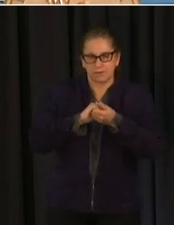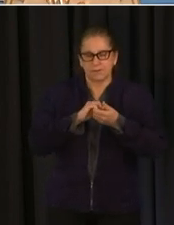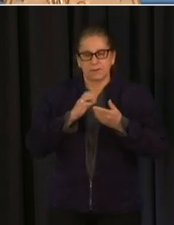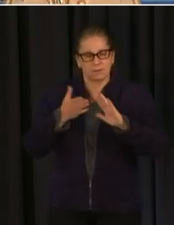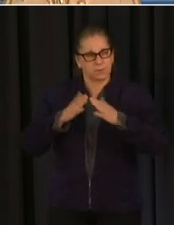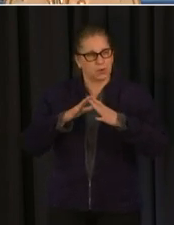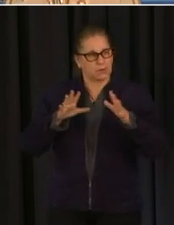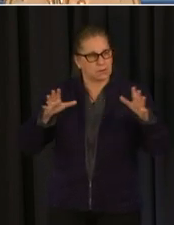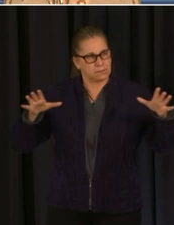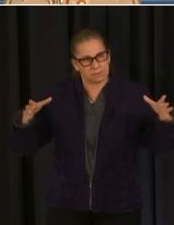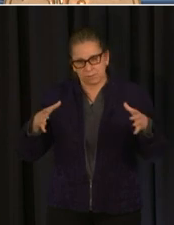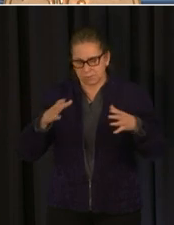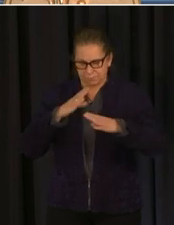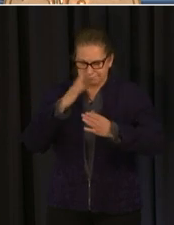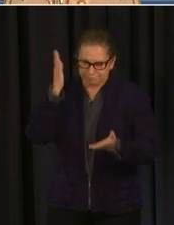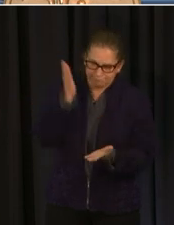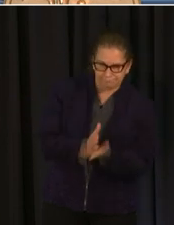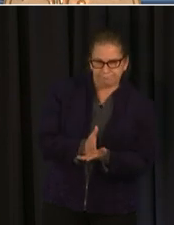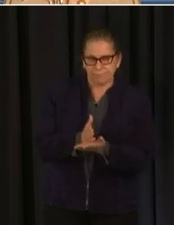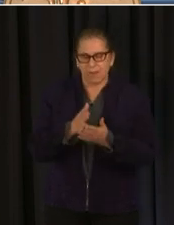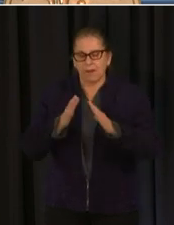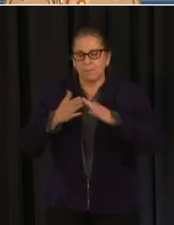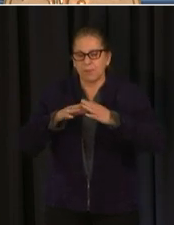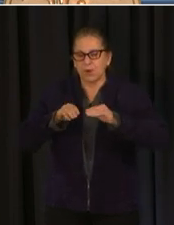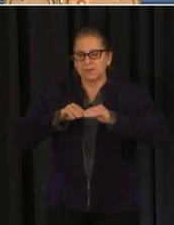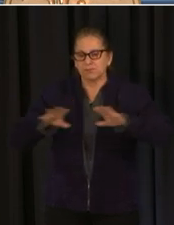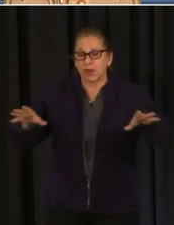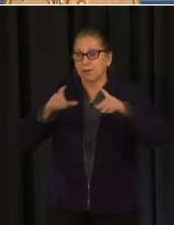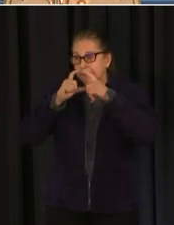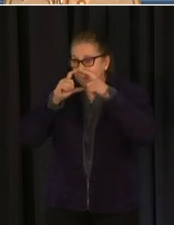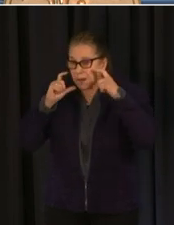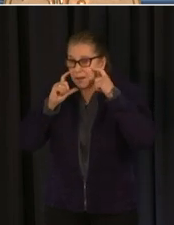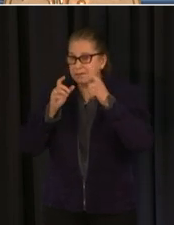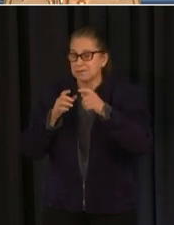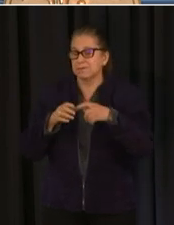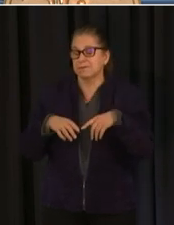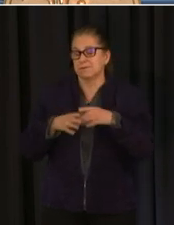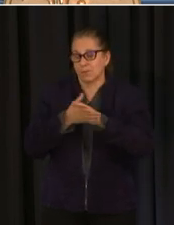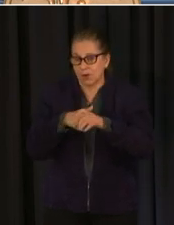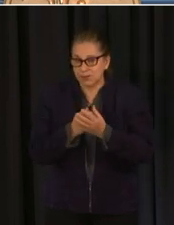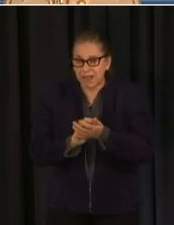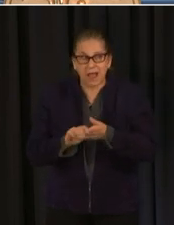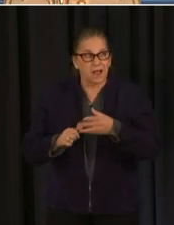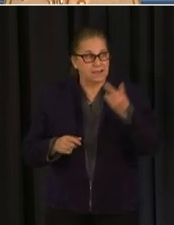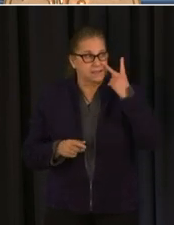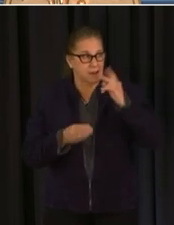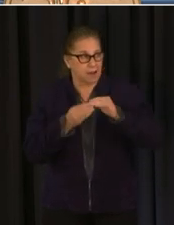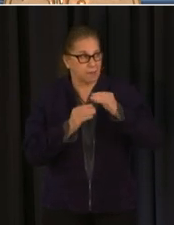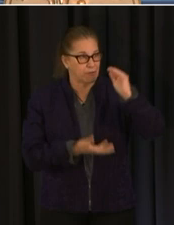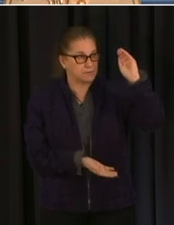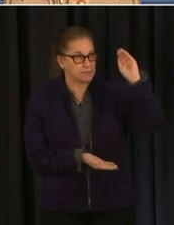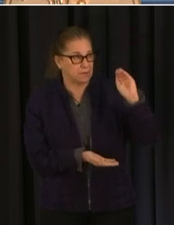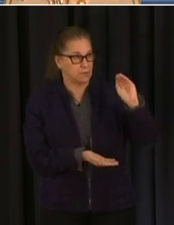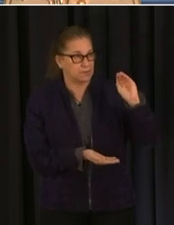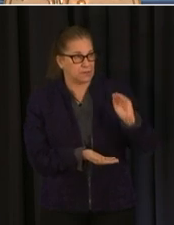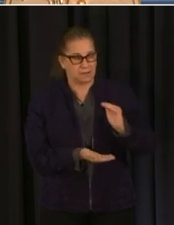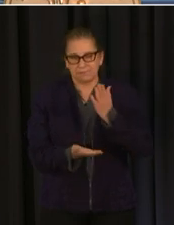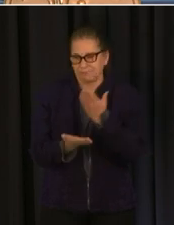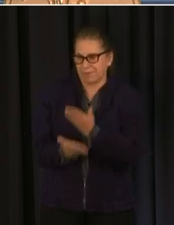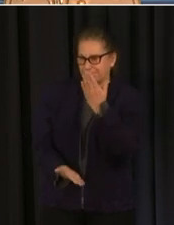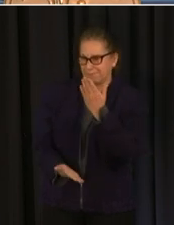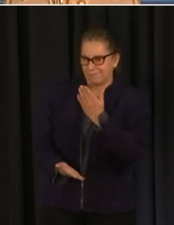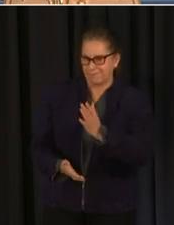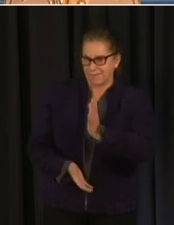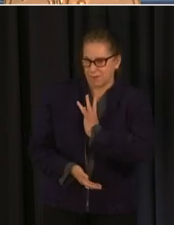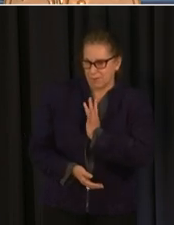throughout the pandemic and we see it in these numbers today so over the past